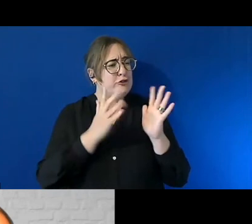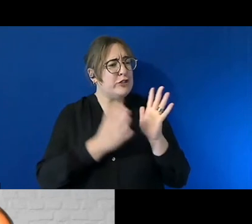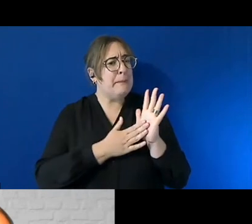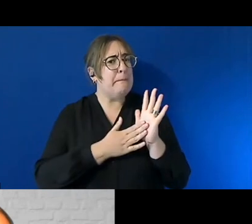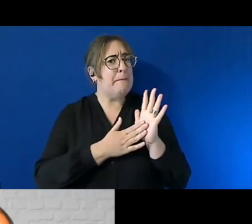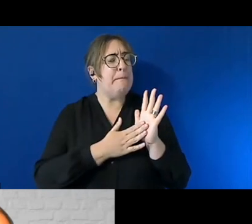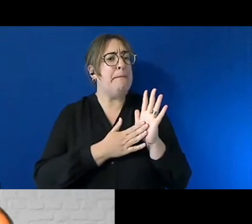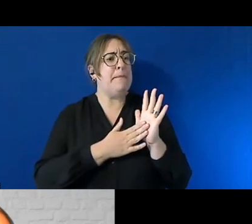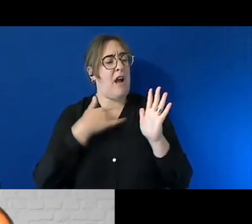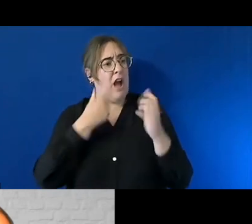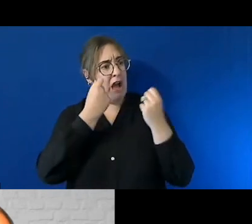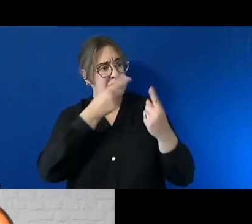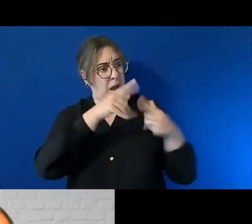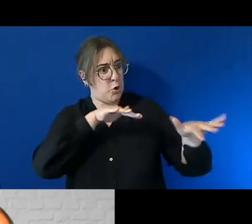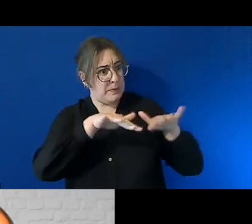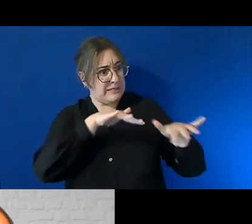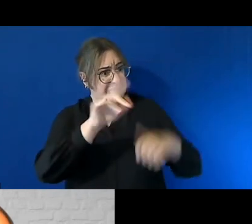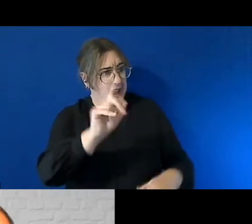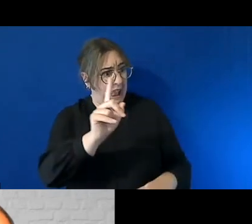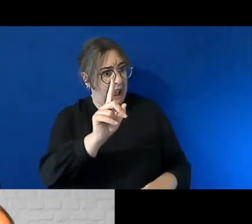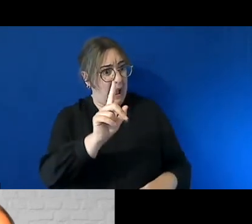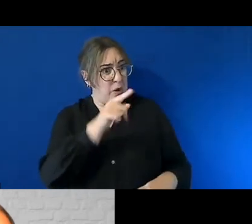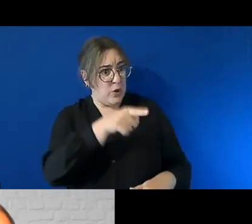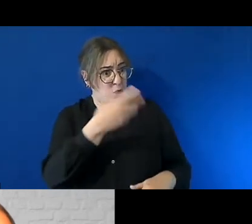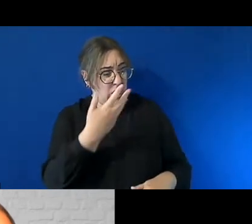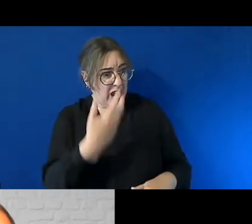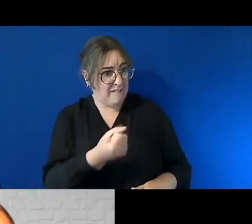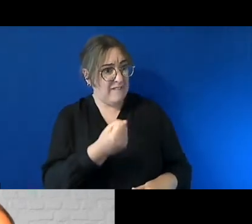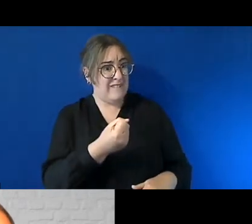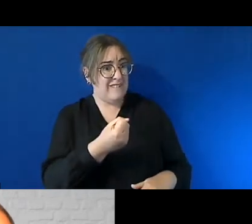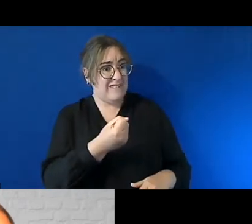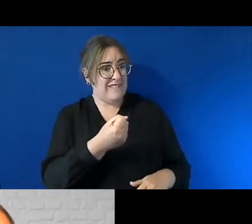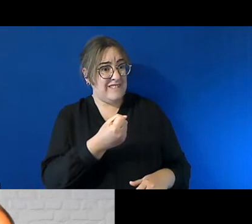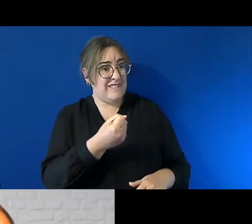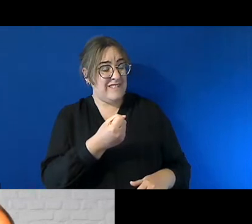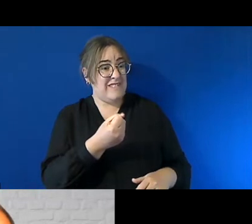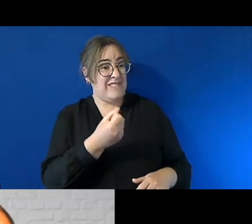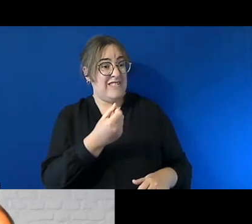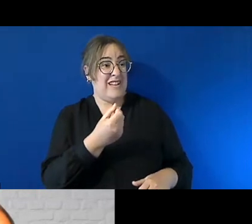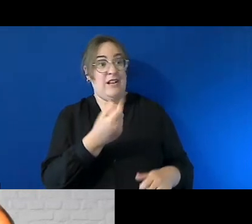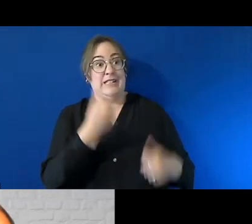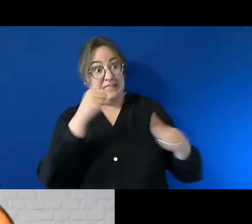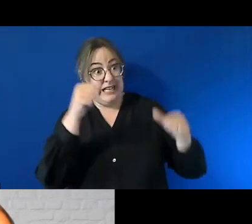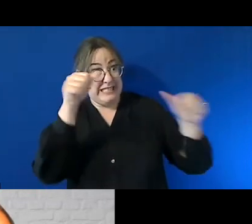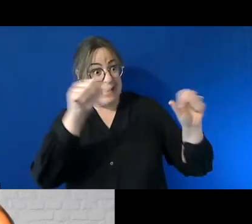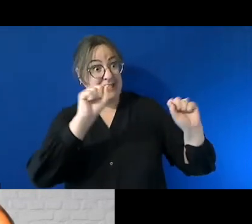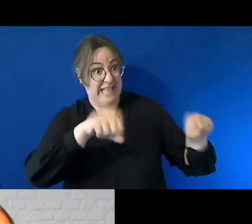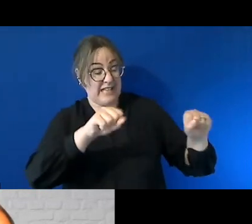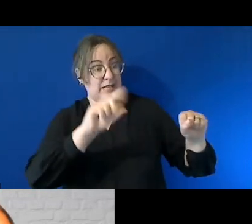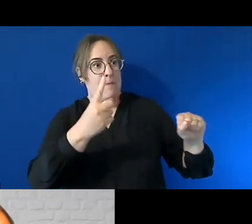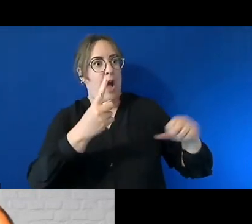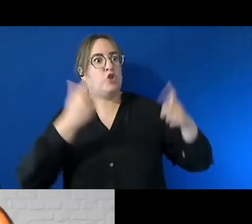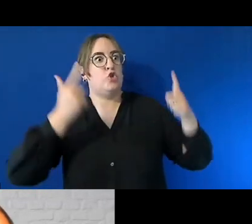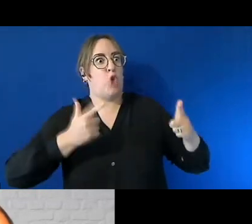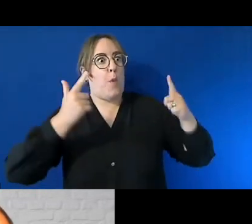understand you're extremely busy at the moment too that you have uh that you've been a a victim of your success because you've got so much work